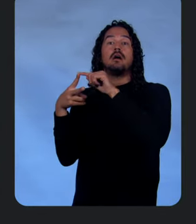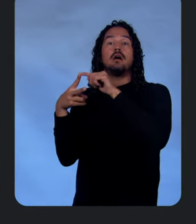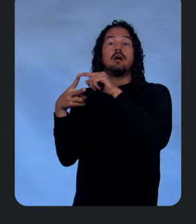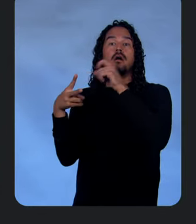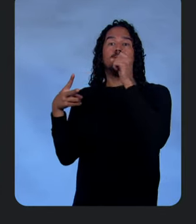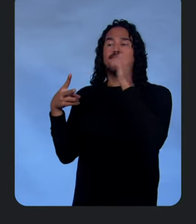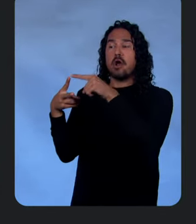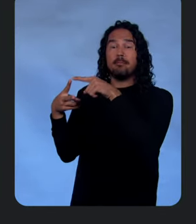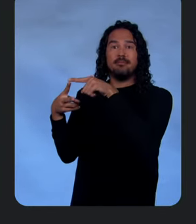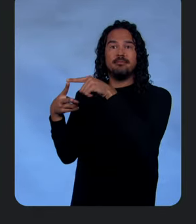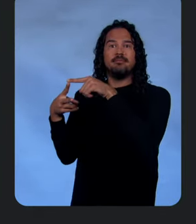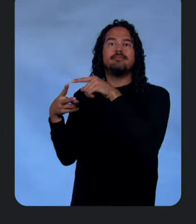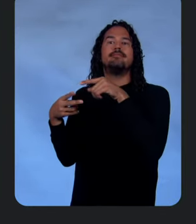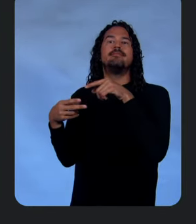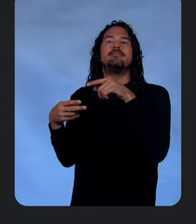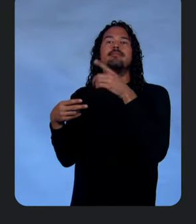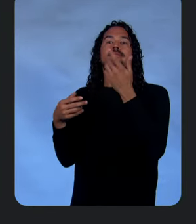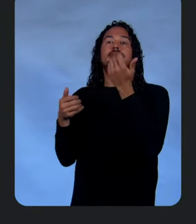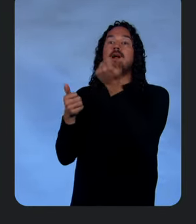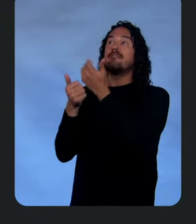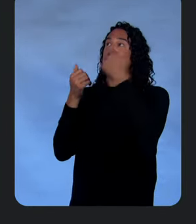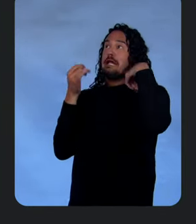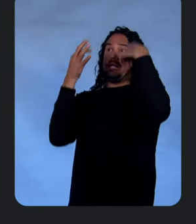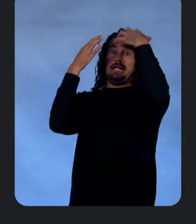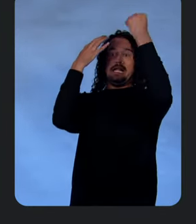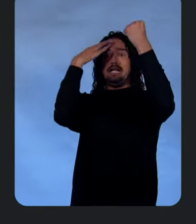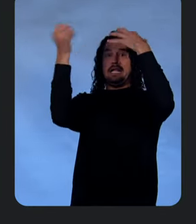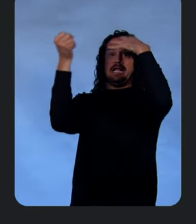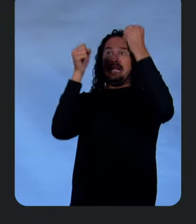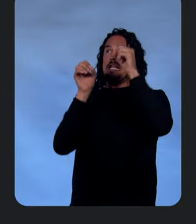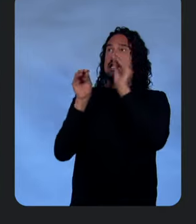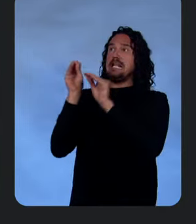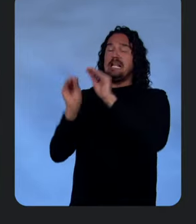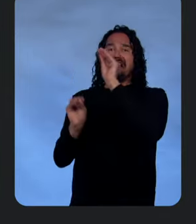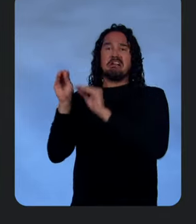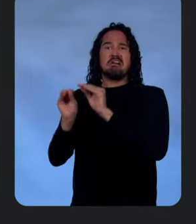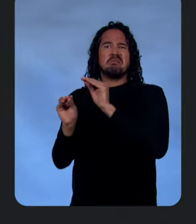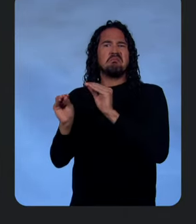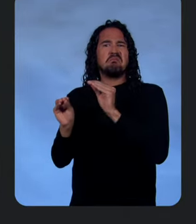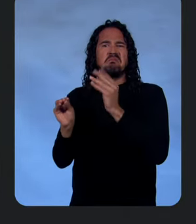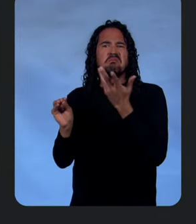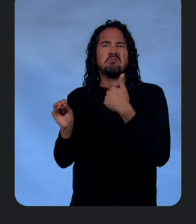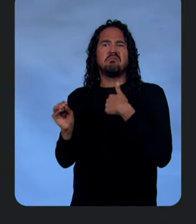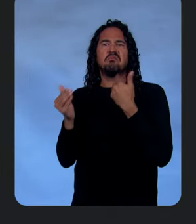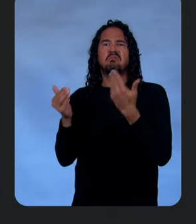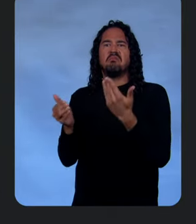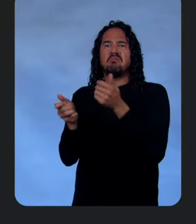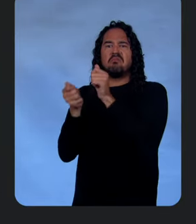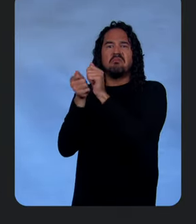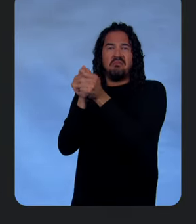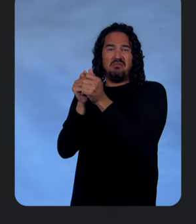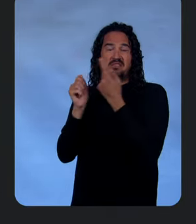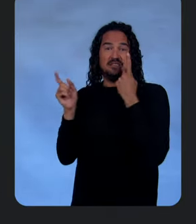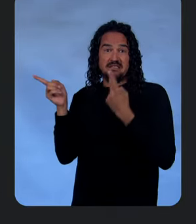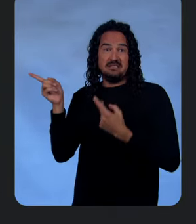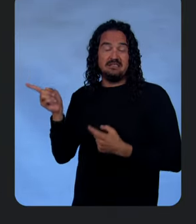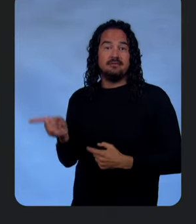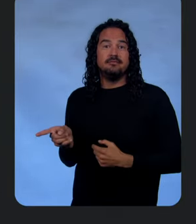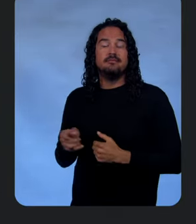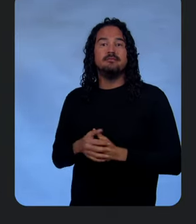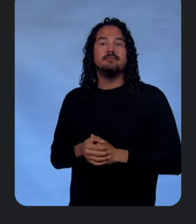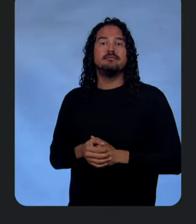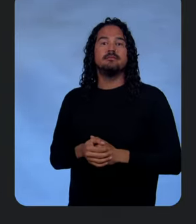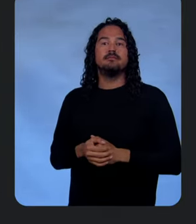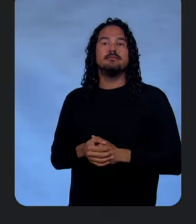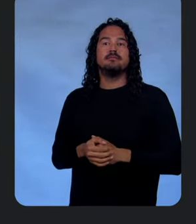to know everything about what's in my head that has to get onto the keyboard. So, I'll go ahead and augment this a little bit with some additional